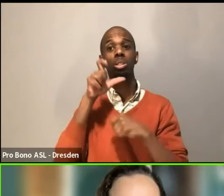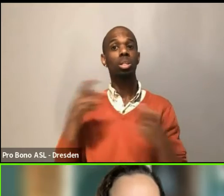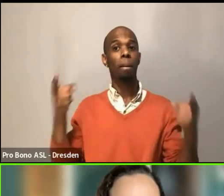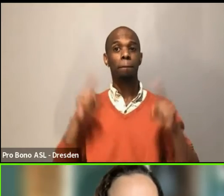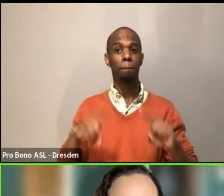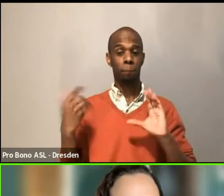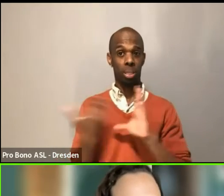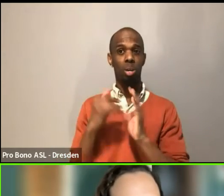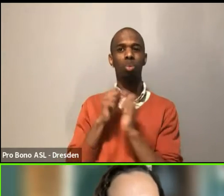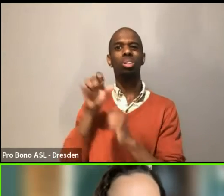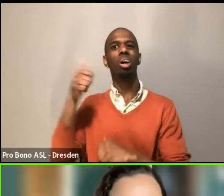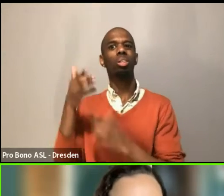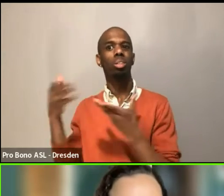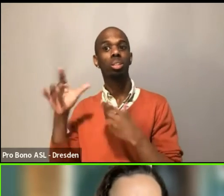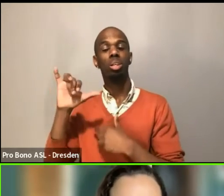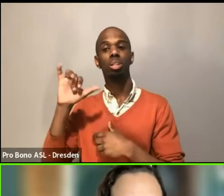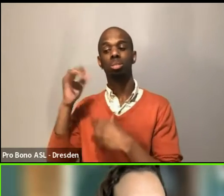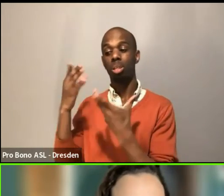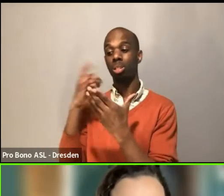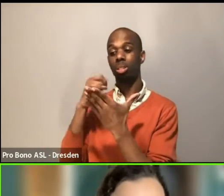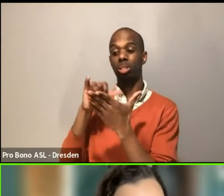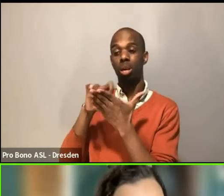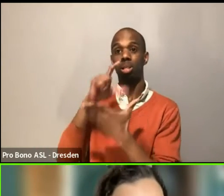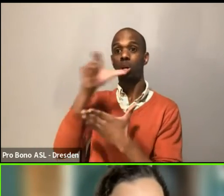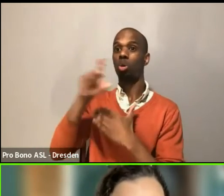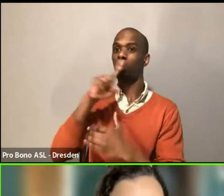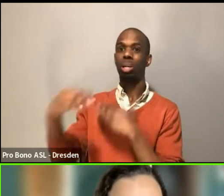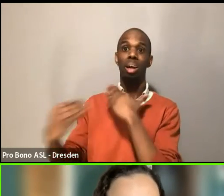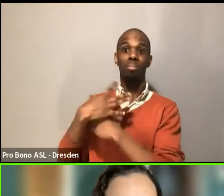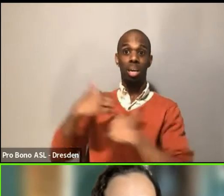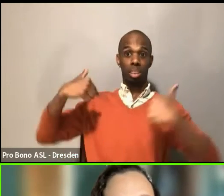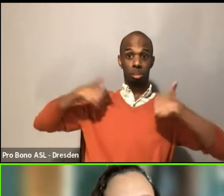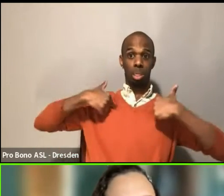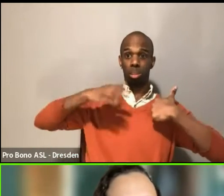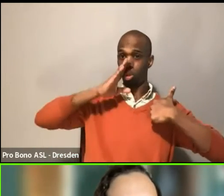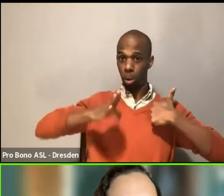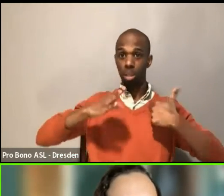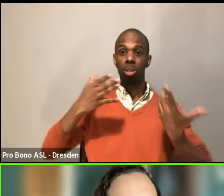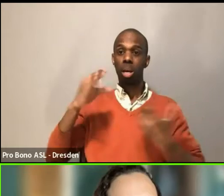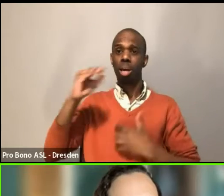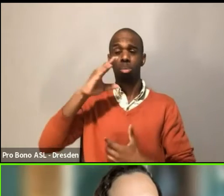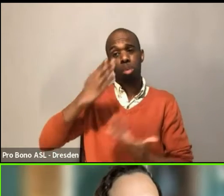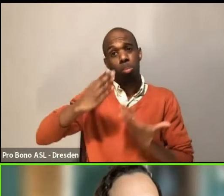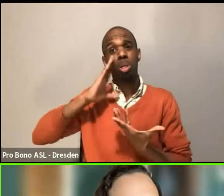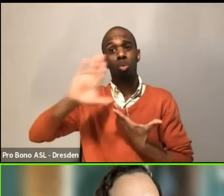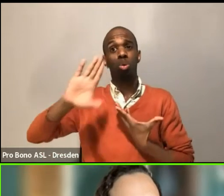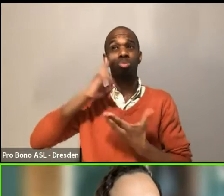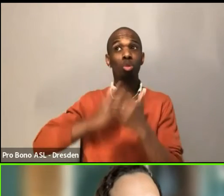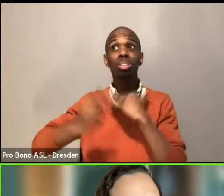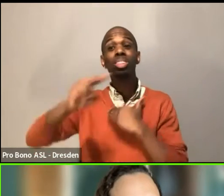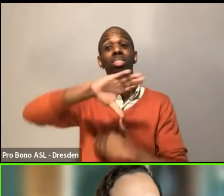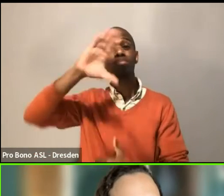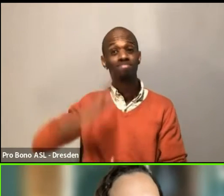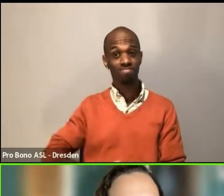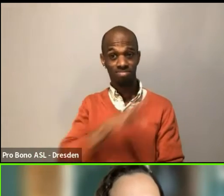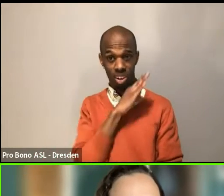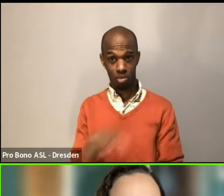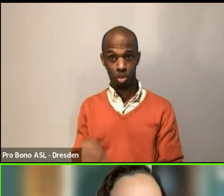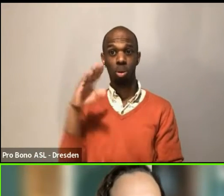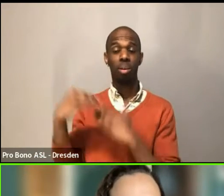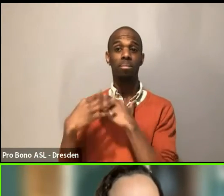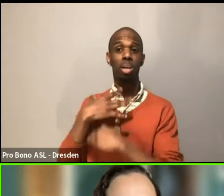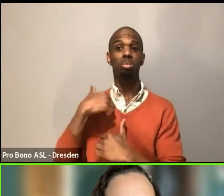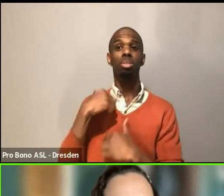things. Like there are things that don't affect me now might never affect me even. And I'm making sure that I am